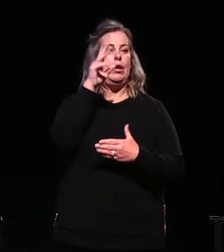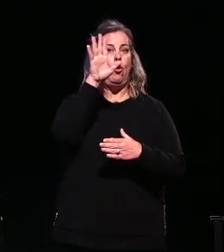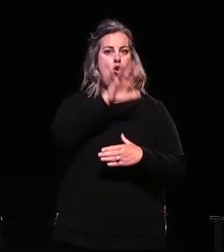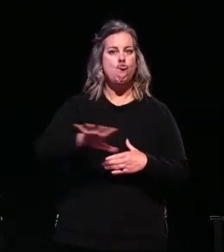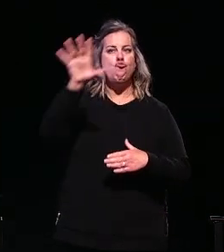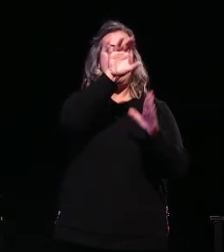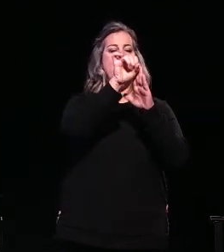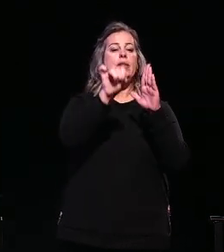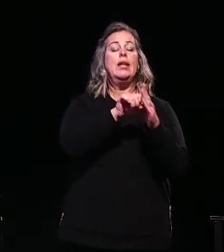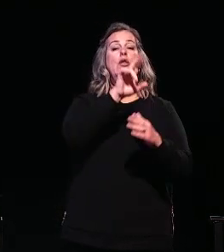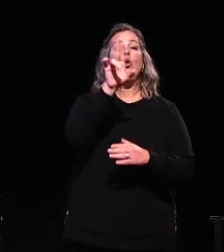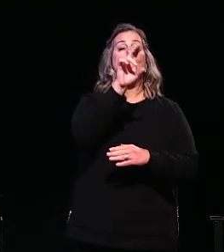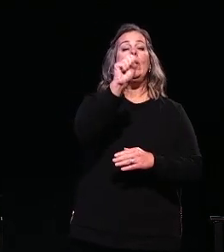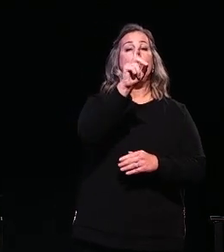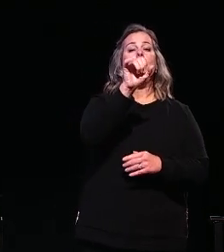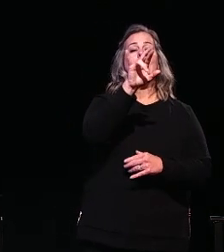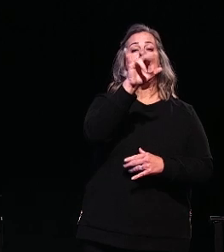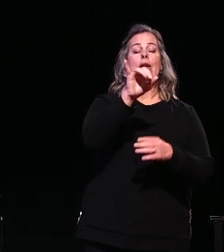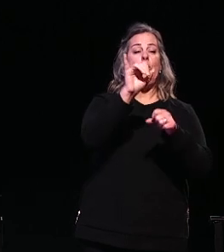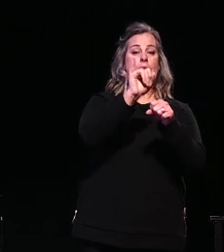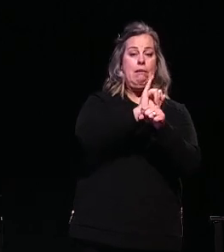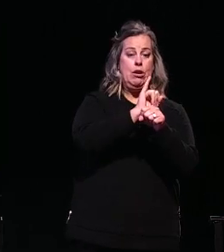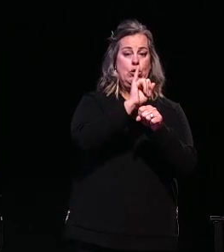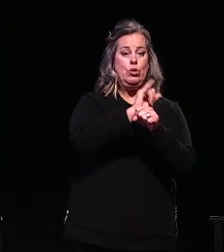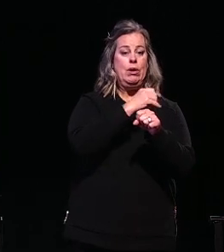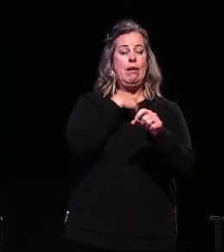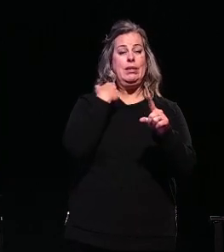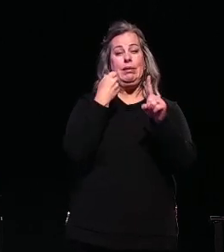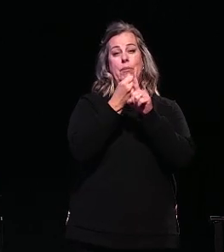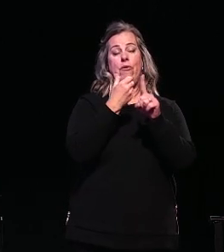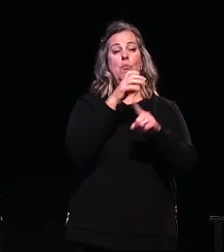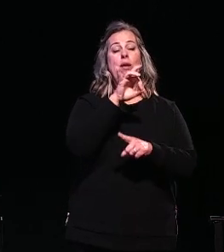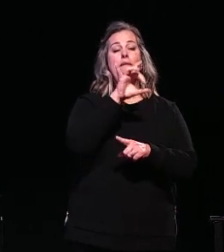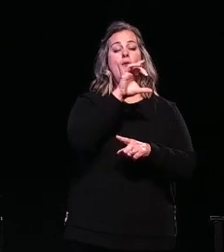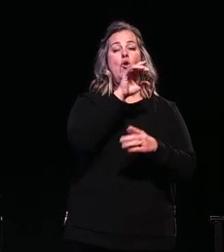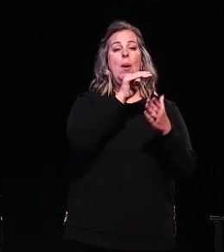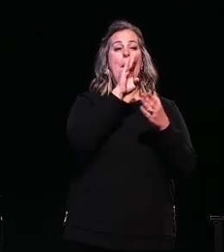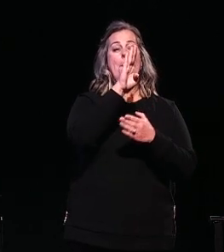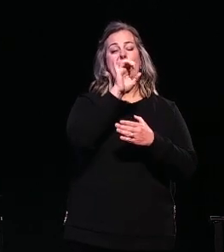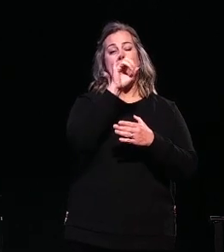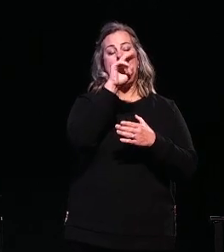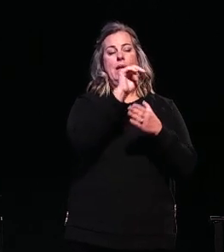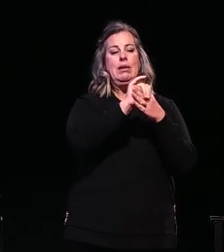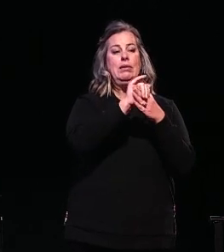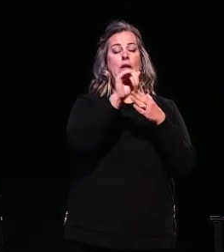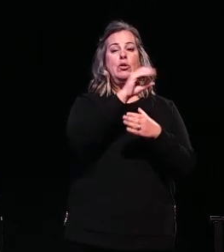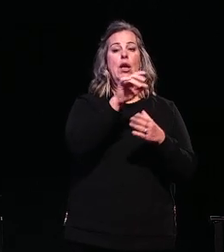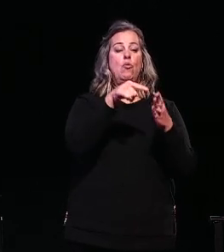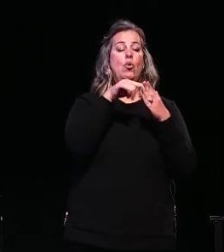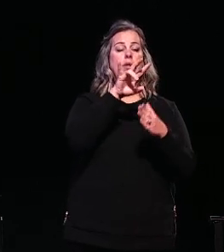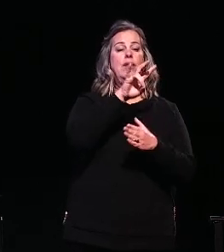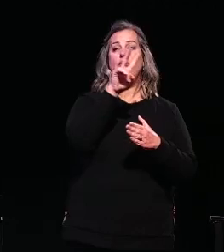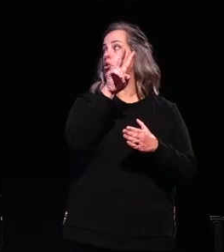The US dairy industry has a total economic impact of almost 800 billion dollars annually and requires 72 million gallons of